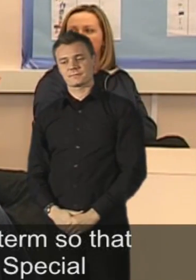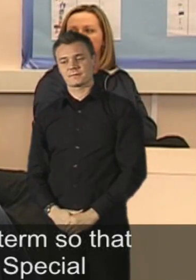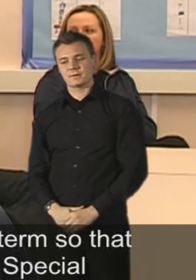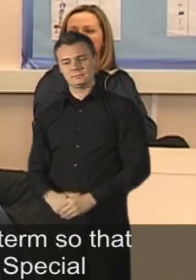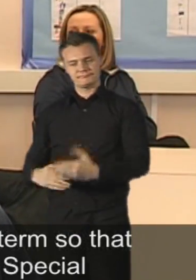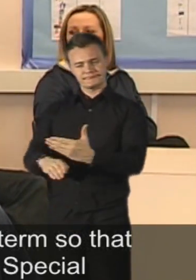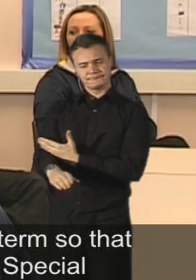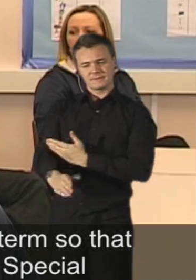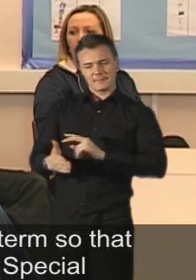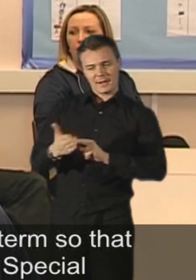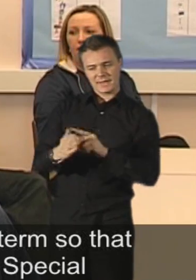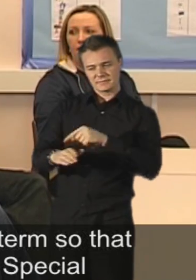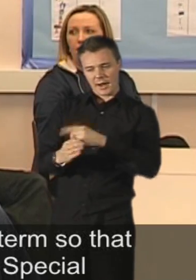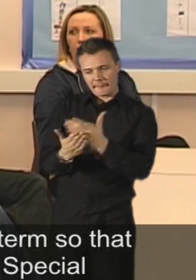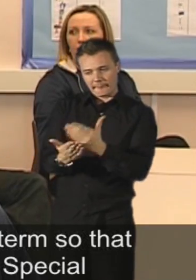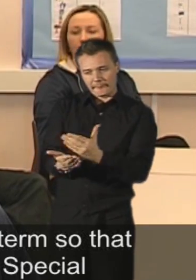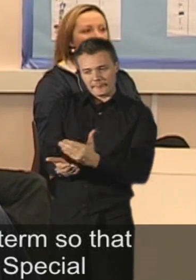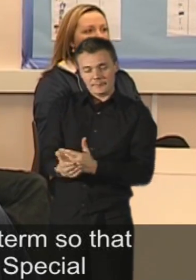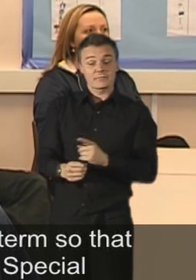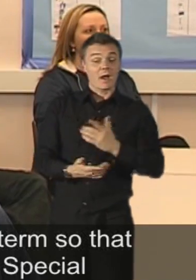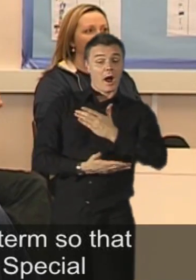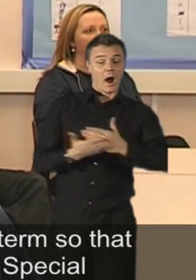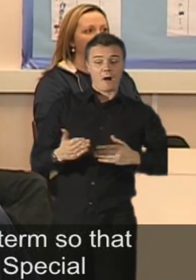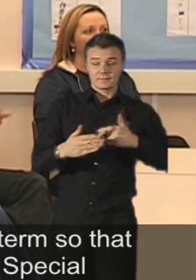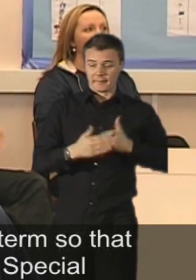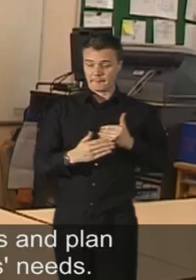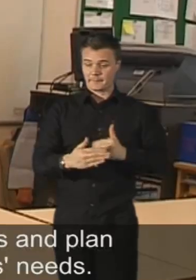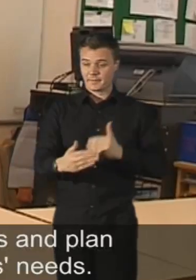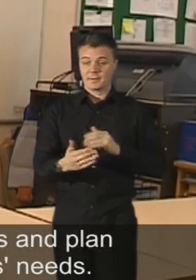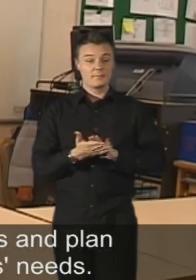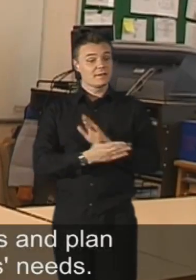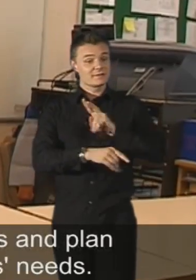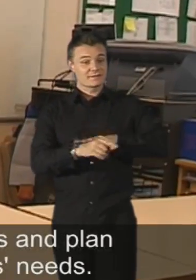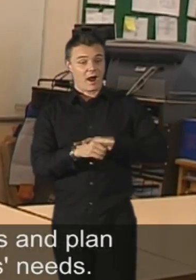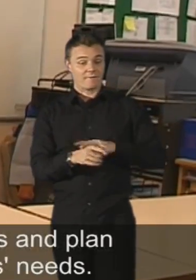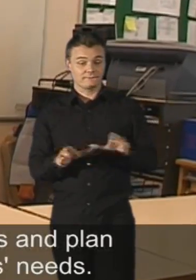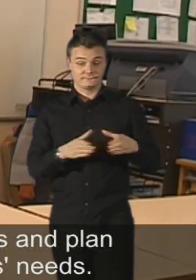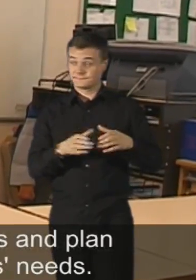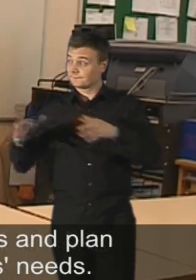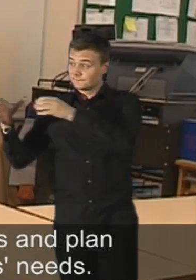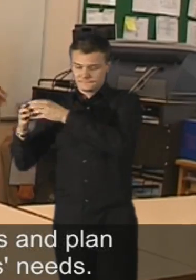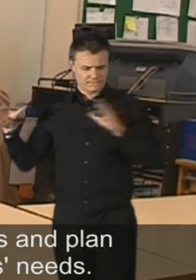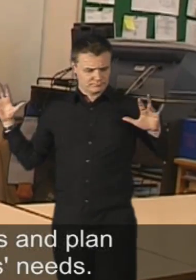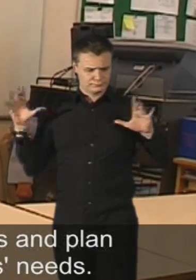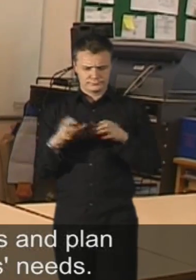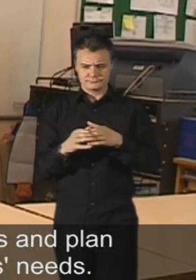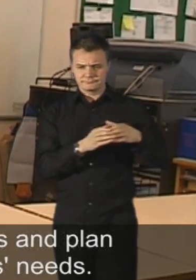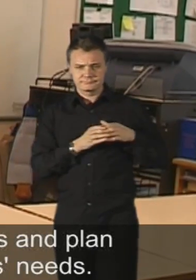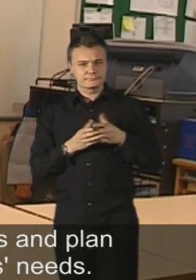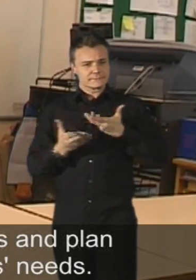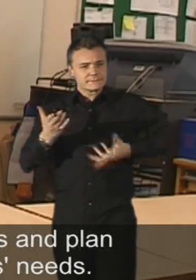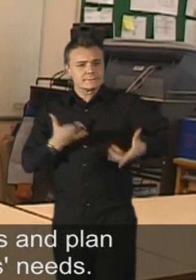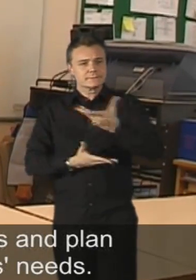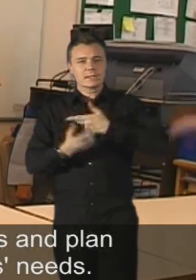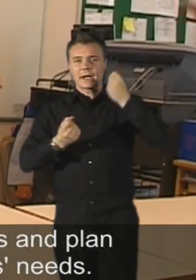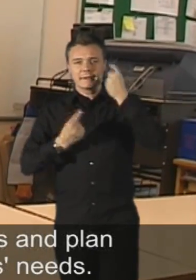into every half term so that staff, including staff from Broomfield Special School, can all meet and share ideas and plan the curriculum to best